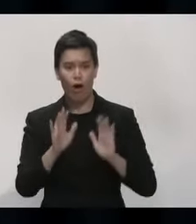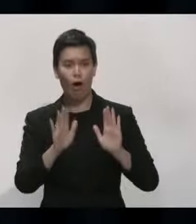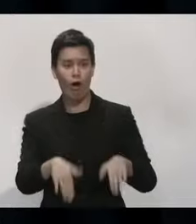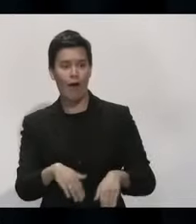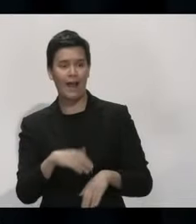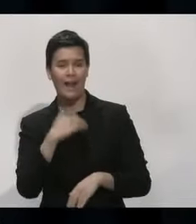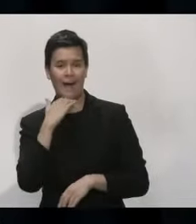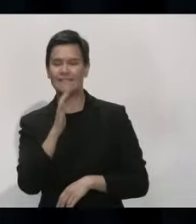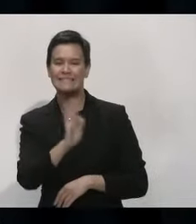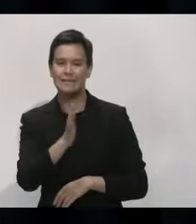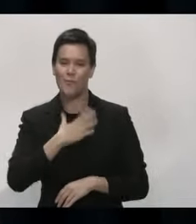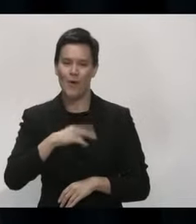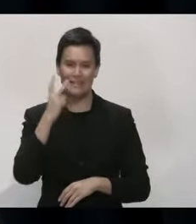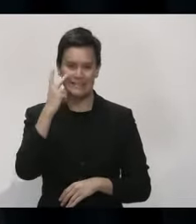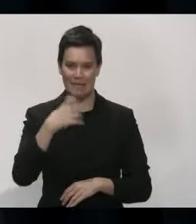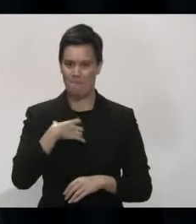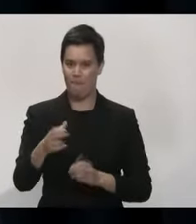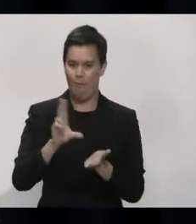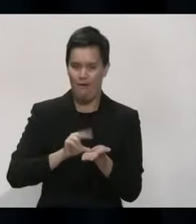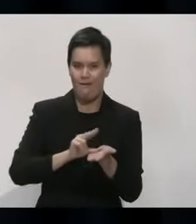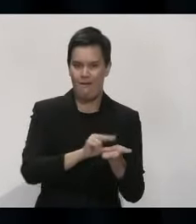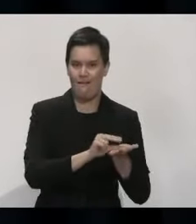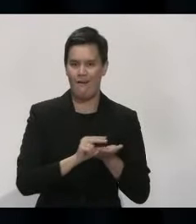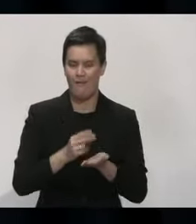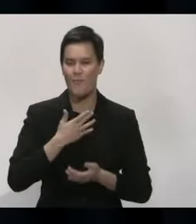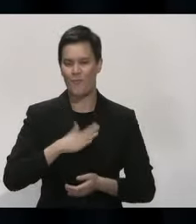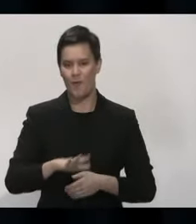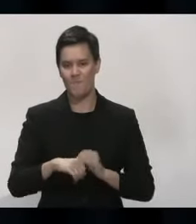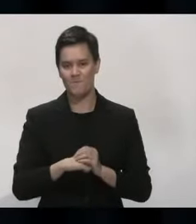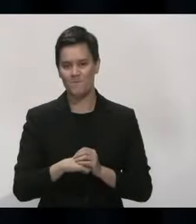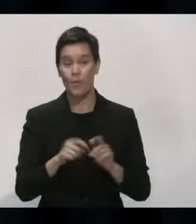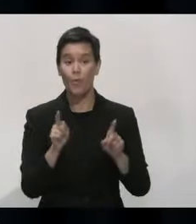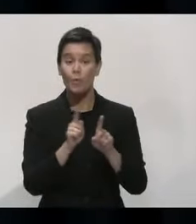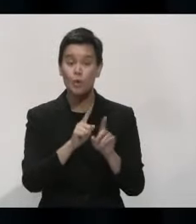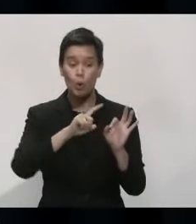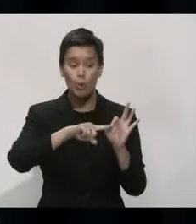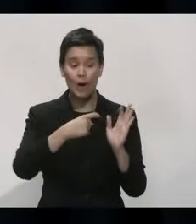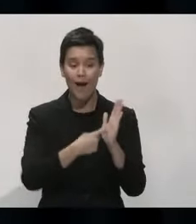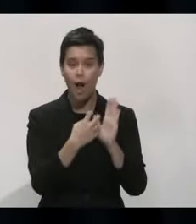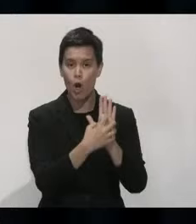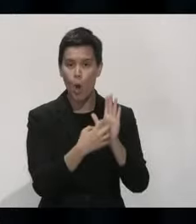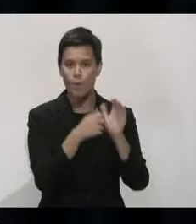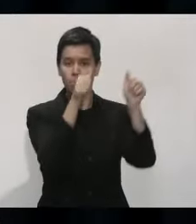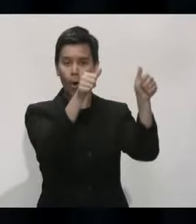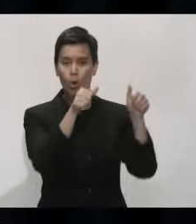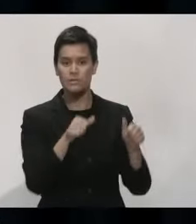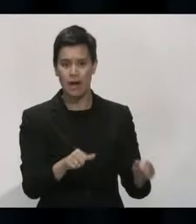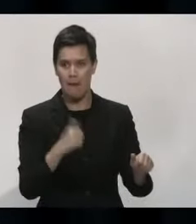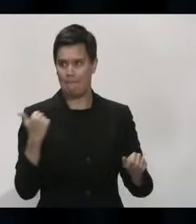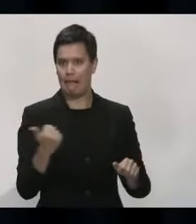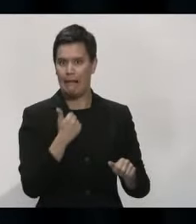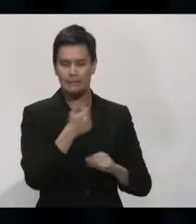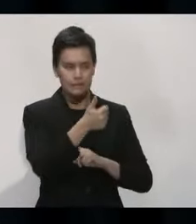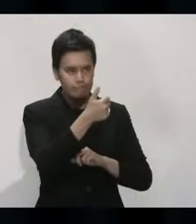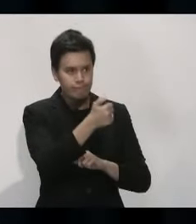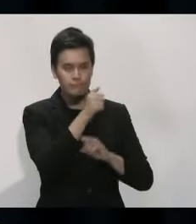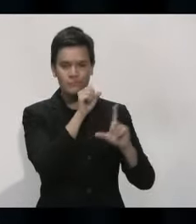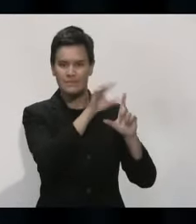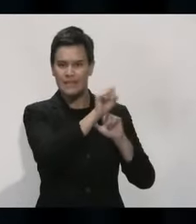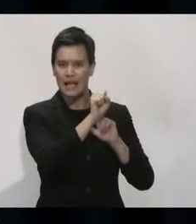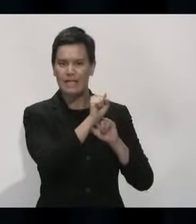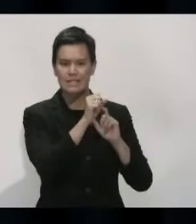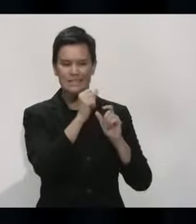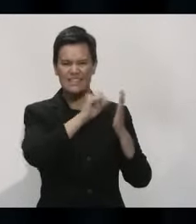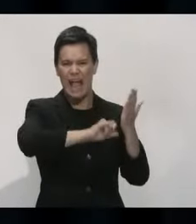increase in the number of scans, the number of people who are using the QR codes to scan in and out. were 2.1 million scans recorded nationwide